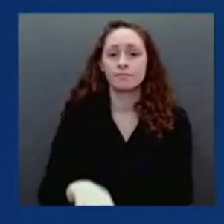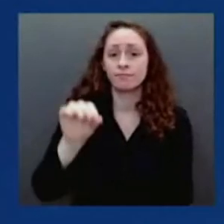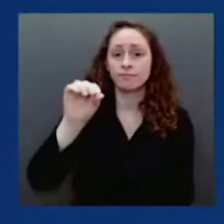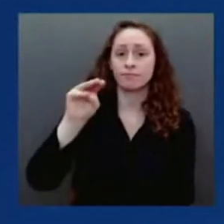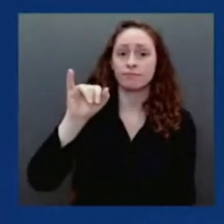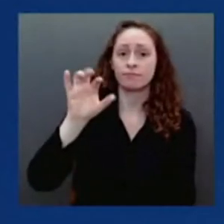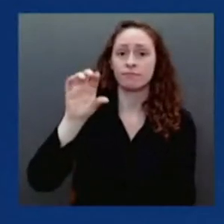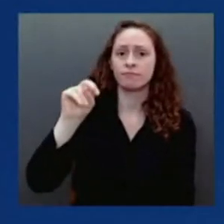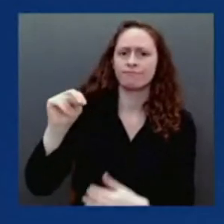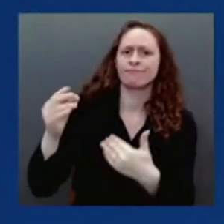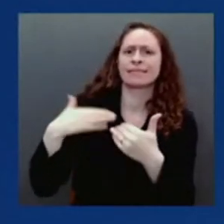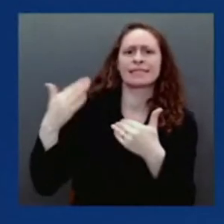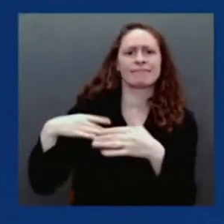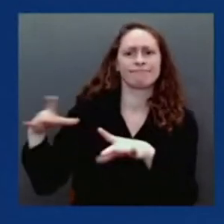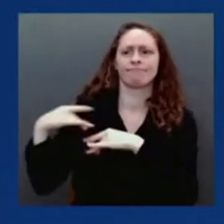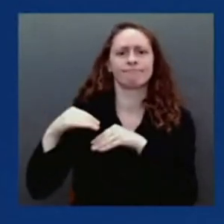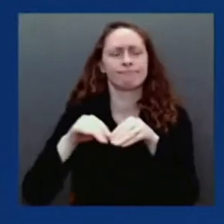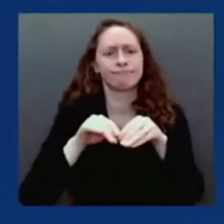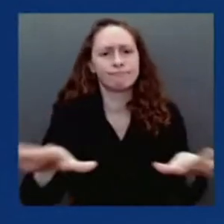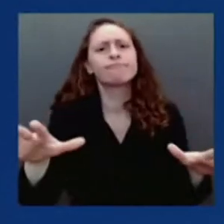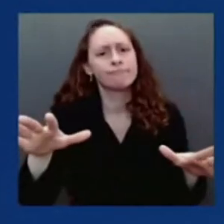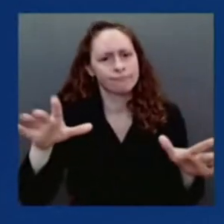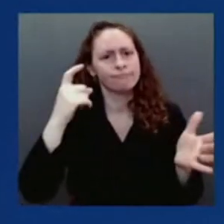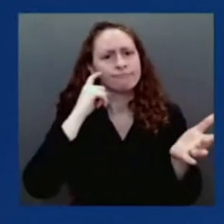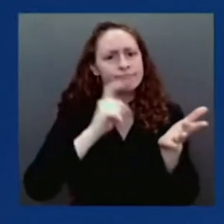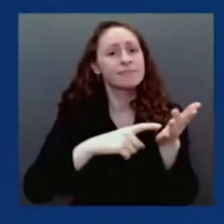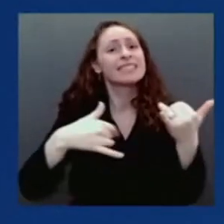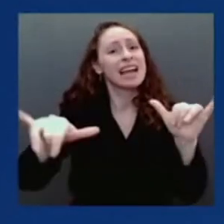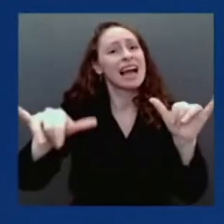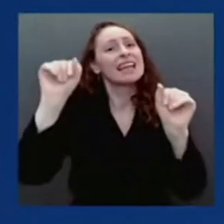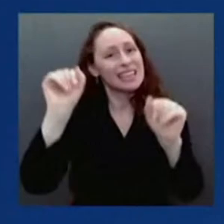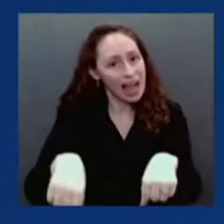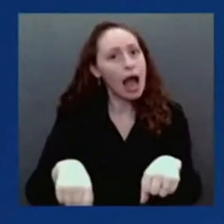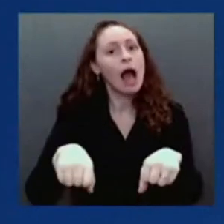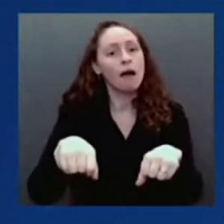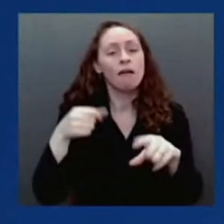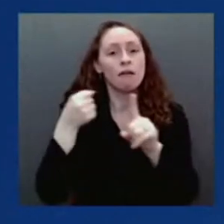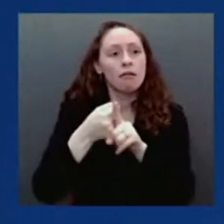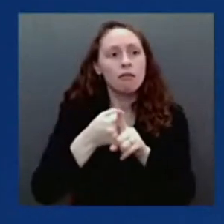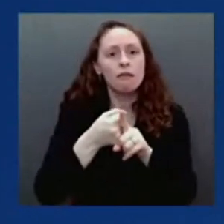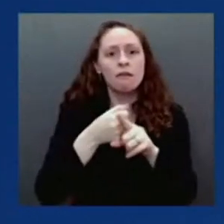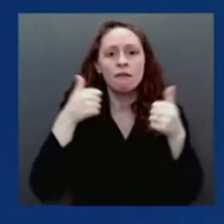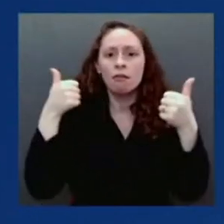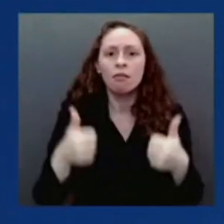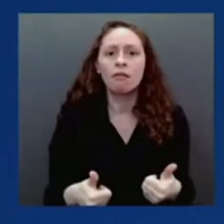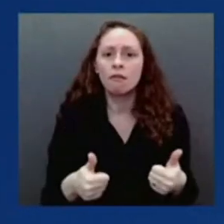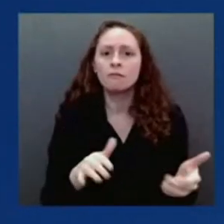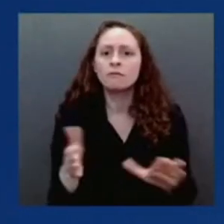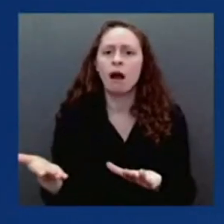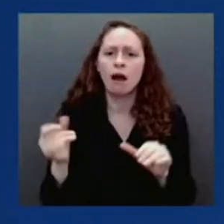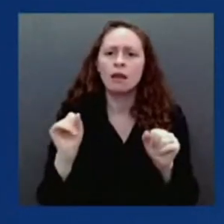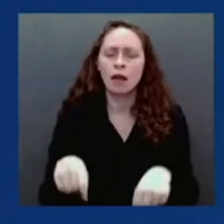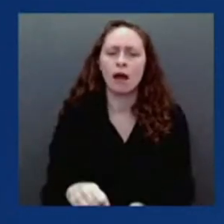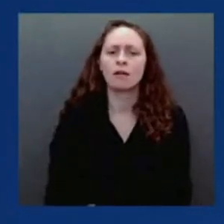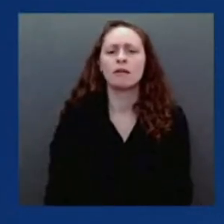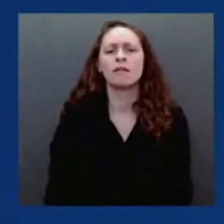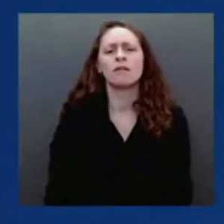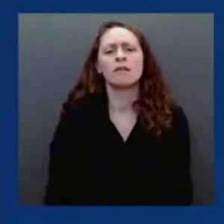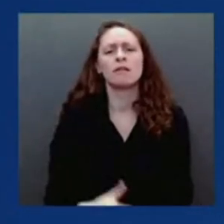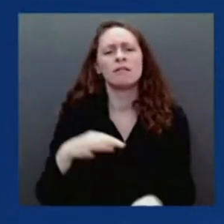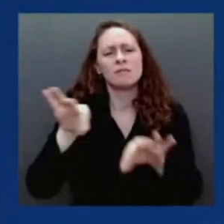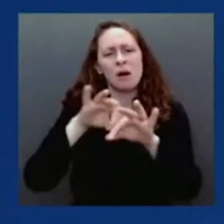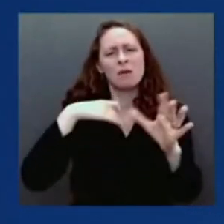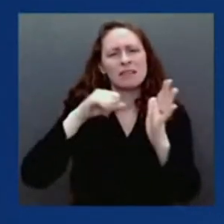prevention measures, including vaccination and boosters. Last week, I highlighted three publications that described the